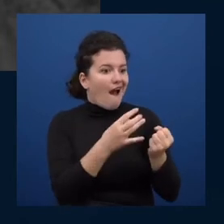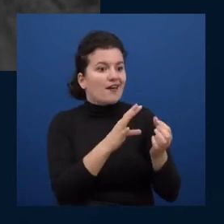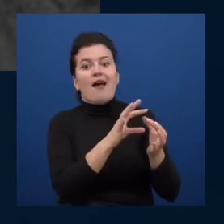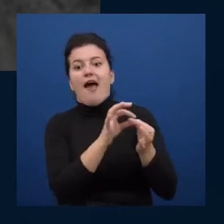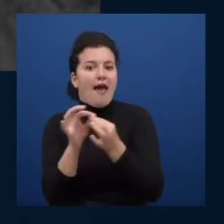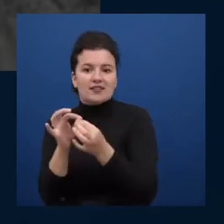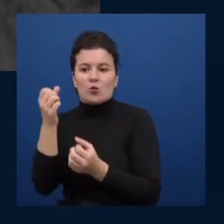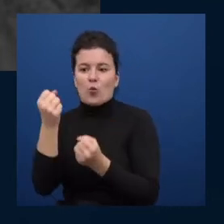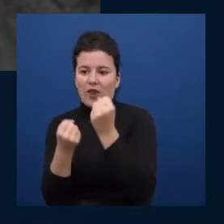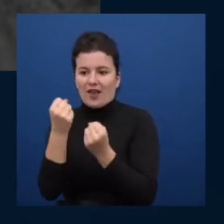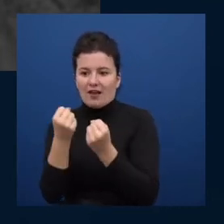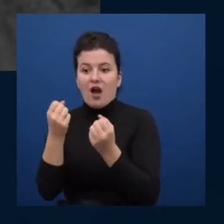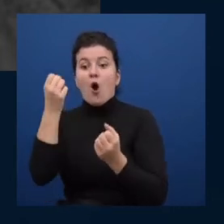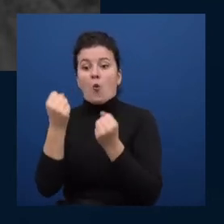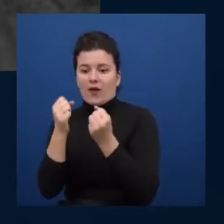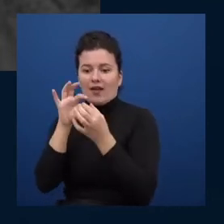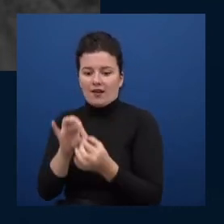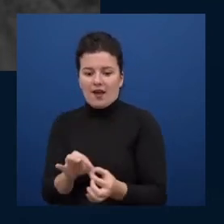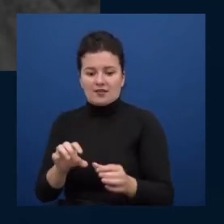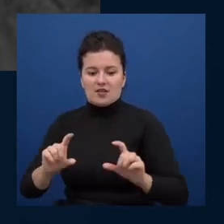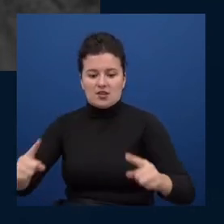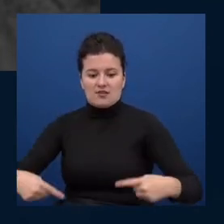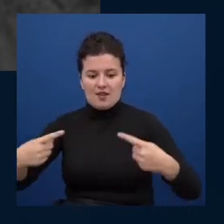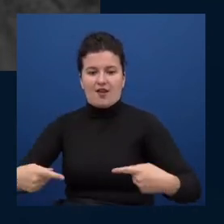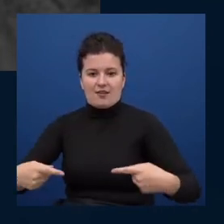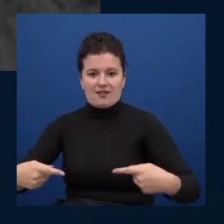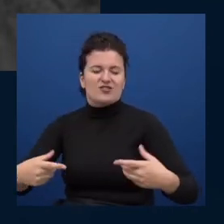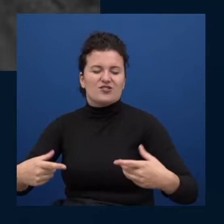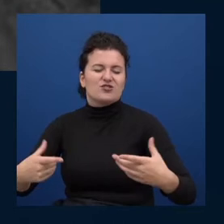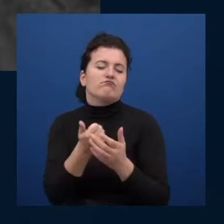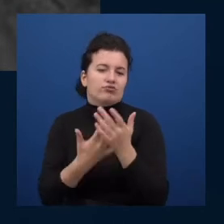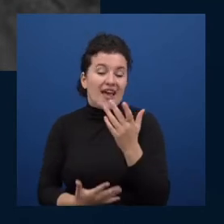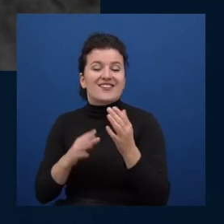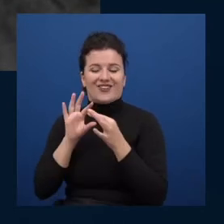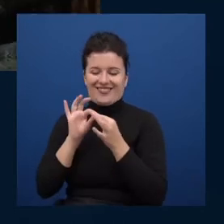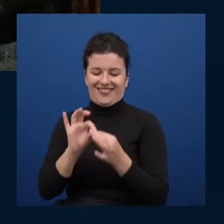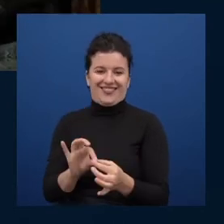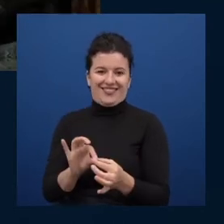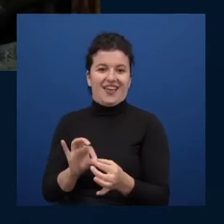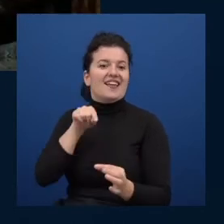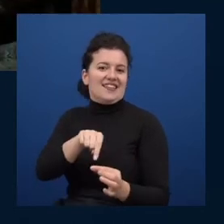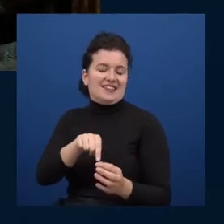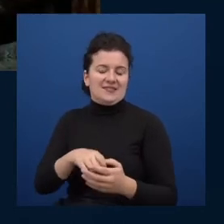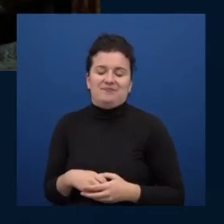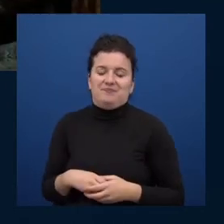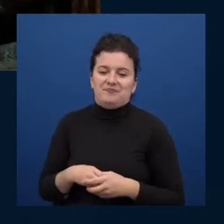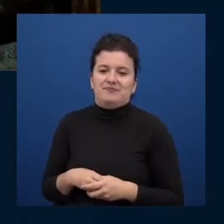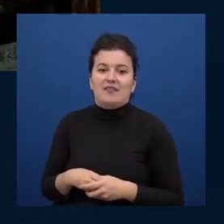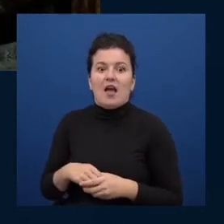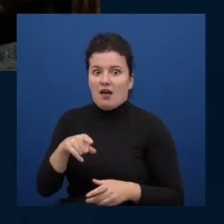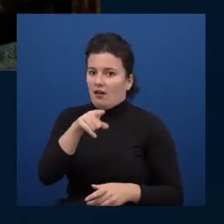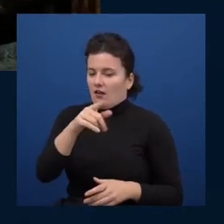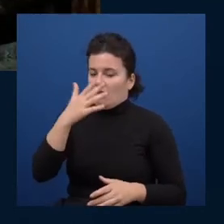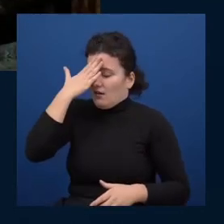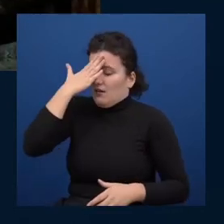tire and an inner wheel and things like that things start getting a little bit uh complicated so here's a nightmare story for